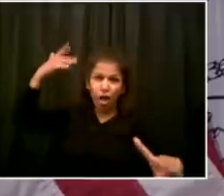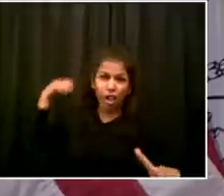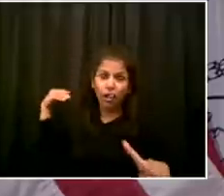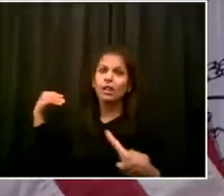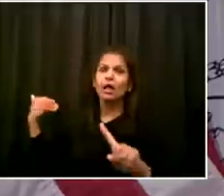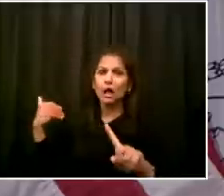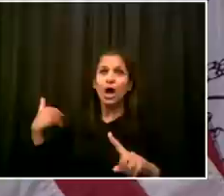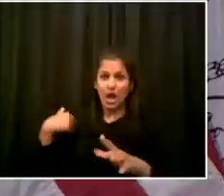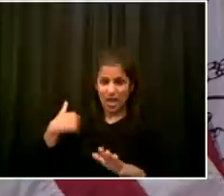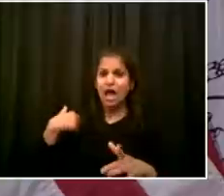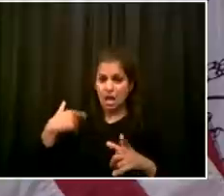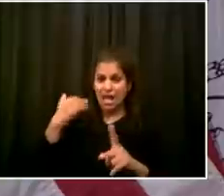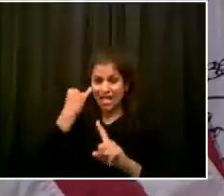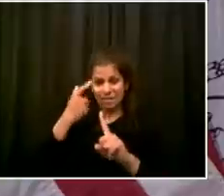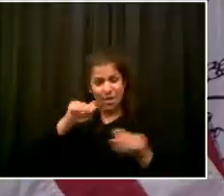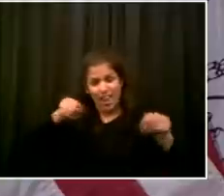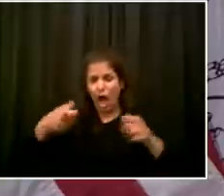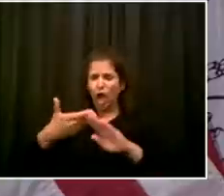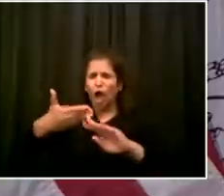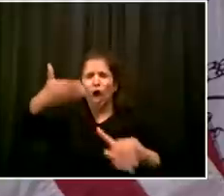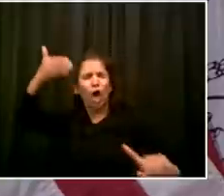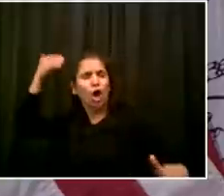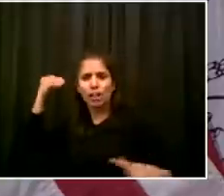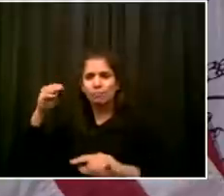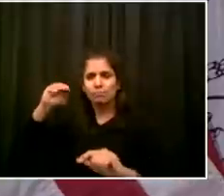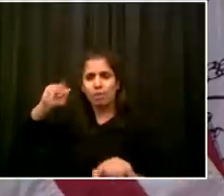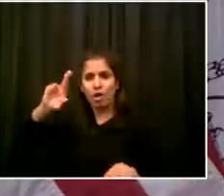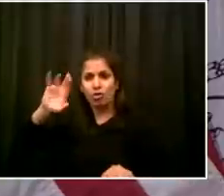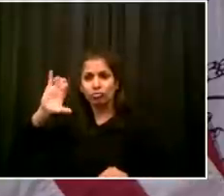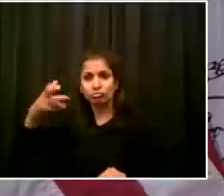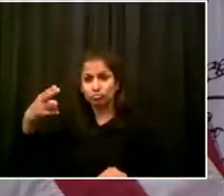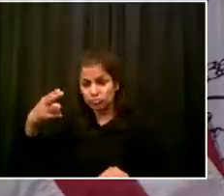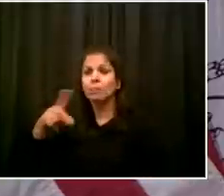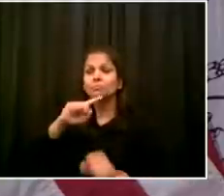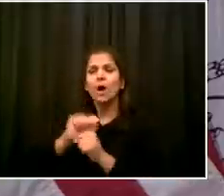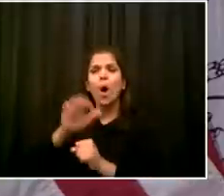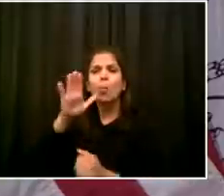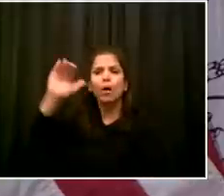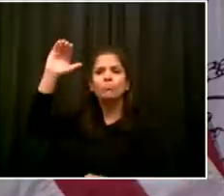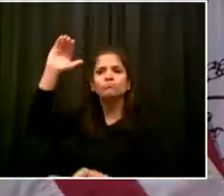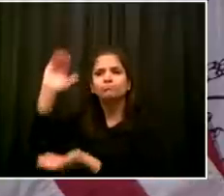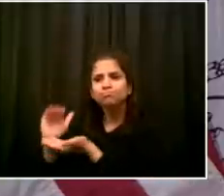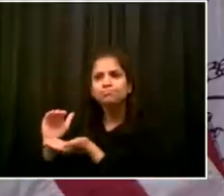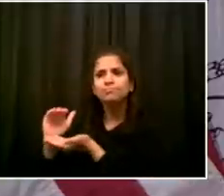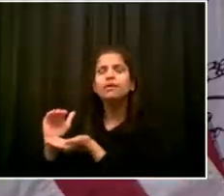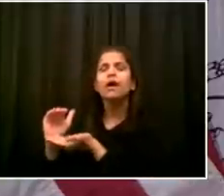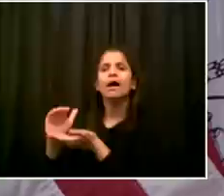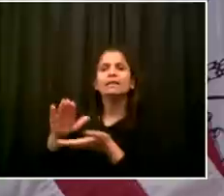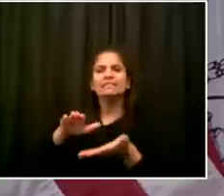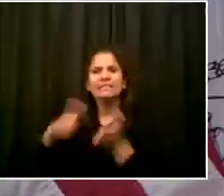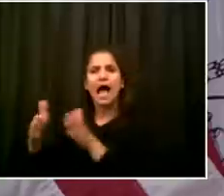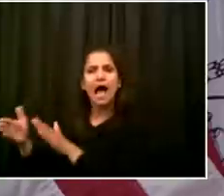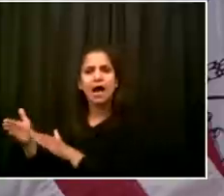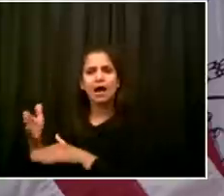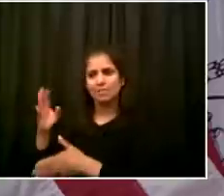I have not read the whole report, but when I've, the summary I've seen, look, I wish we had known so much more